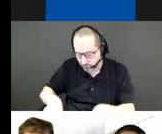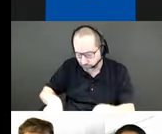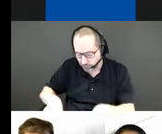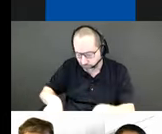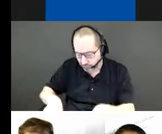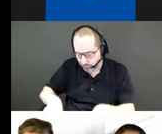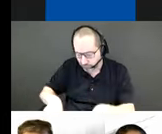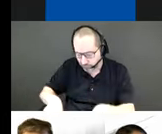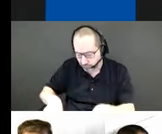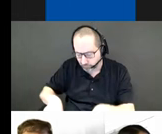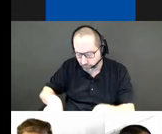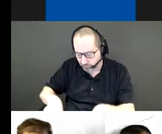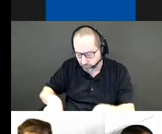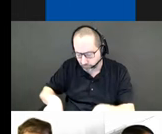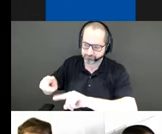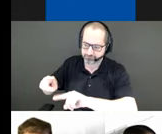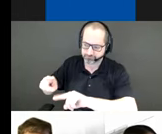of diverse peoples today.